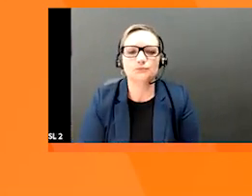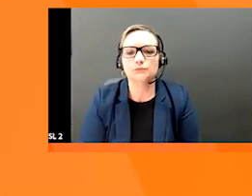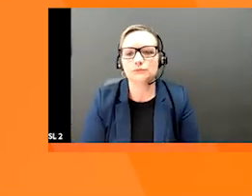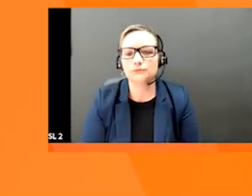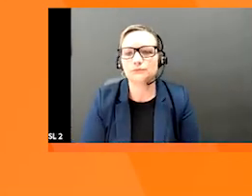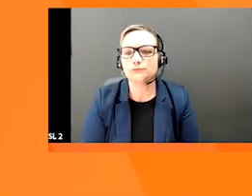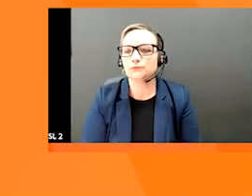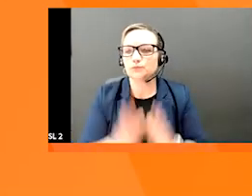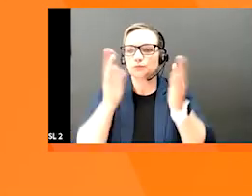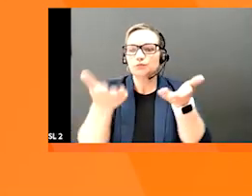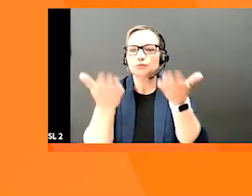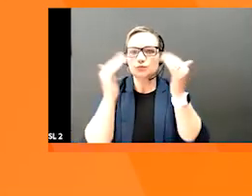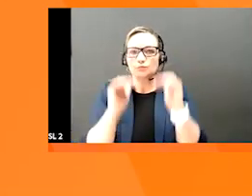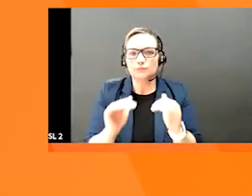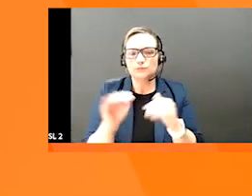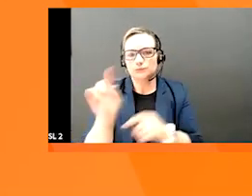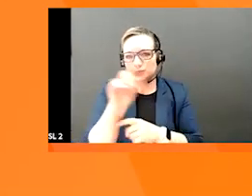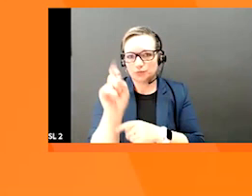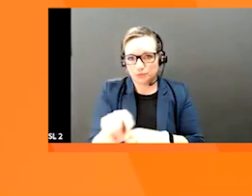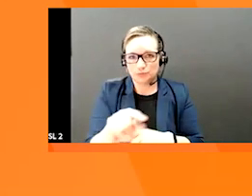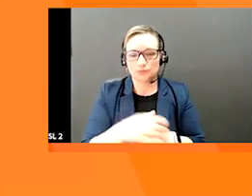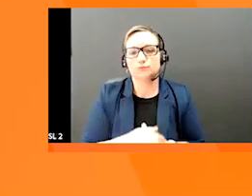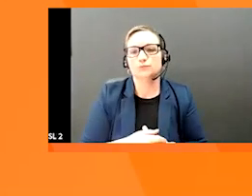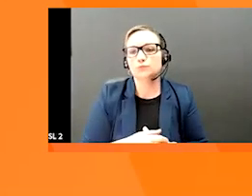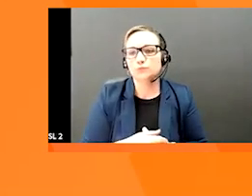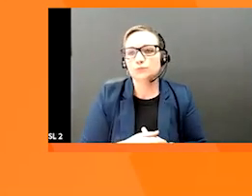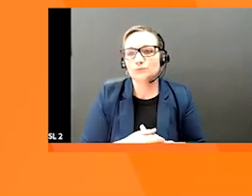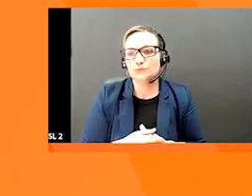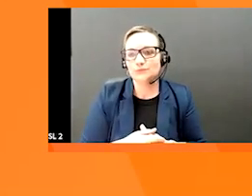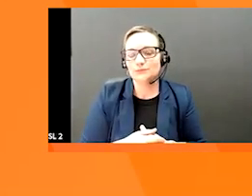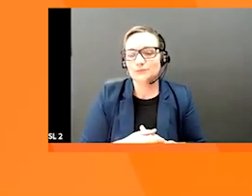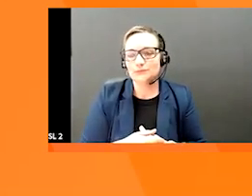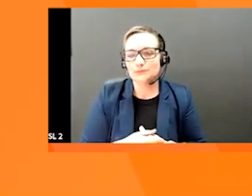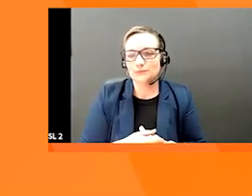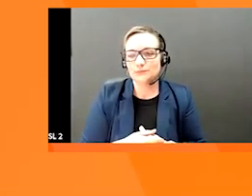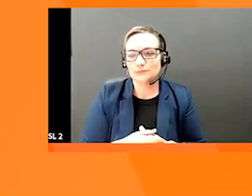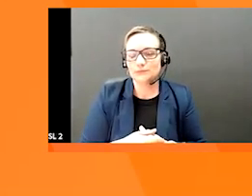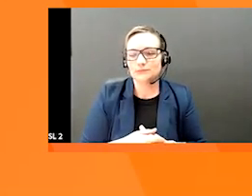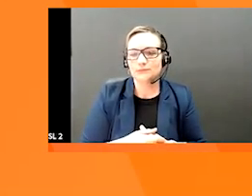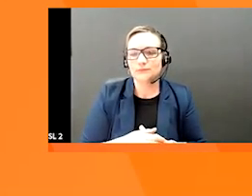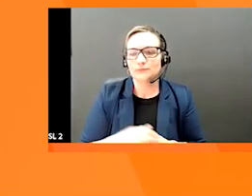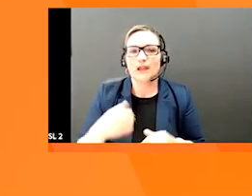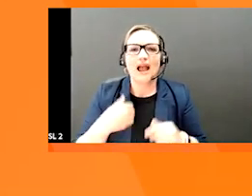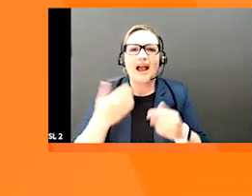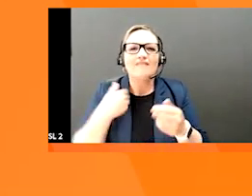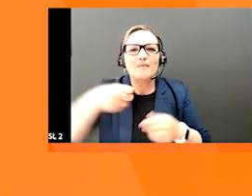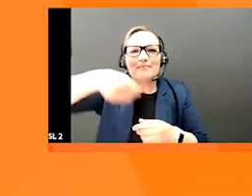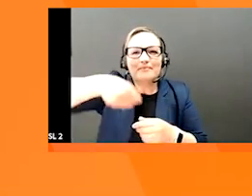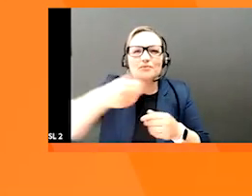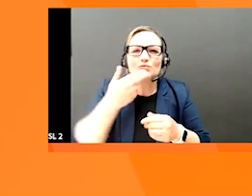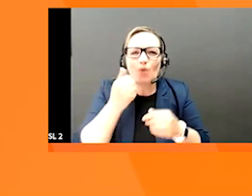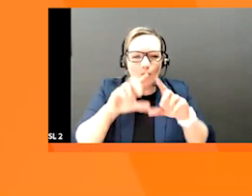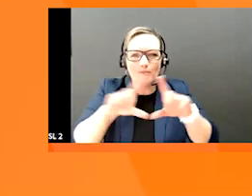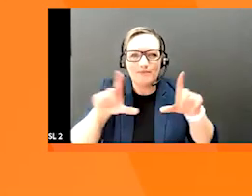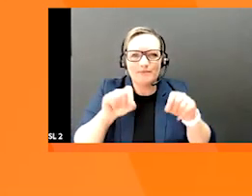Another question popped in here for you. If we have individual sachets that are going to be packed into a 20